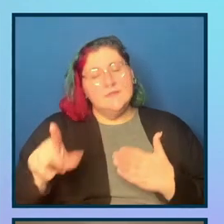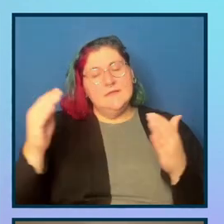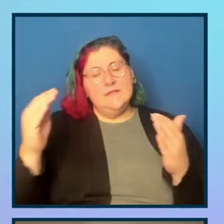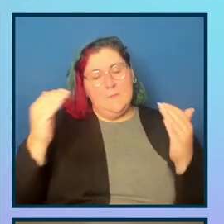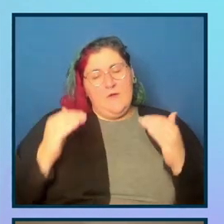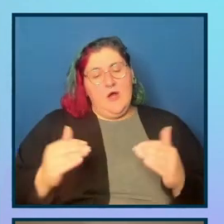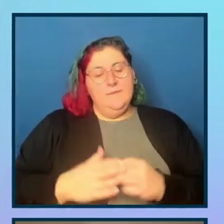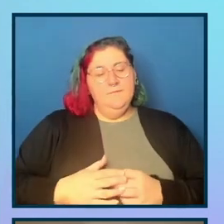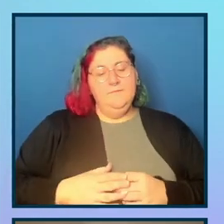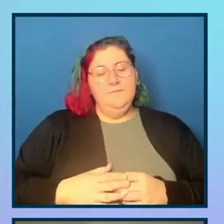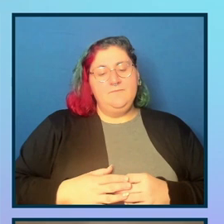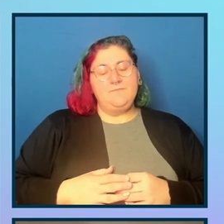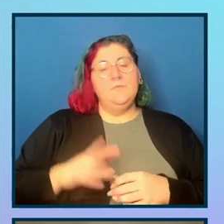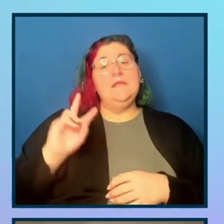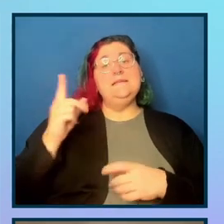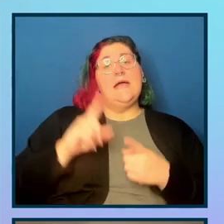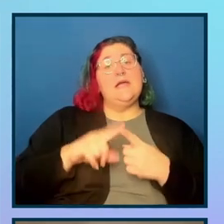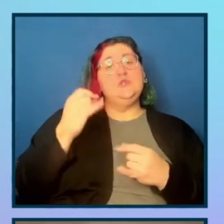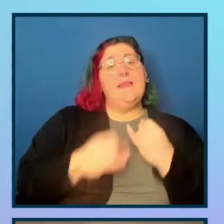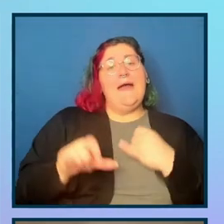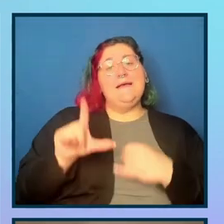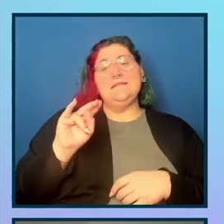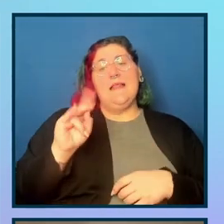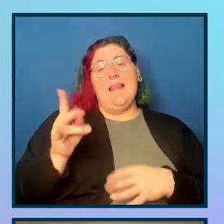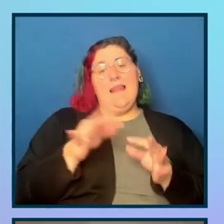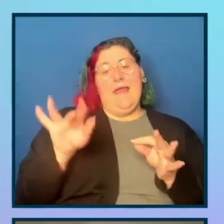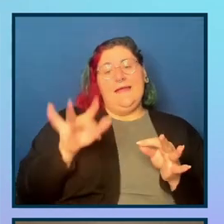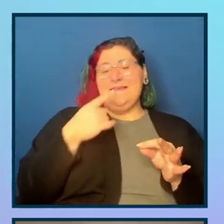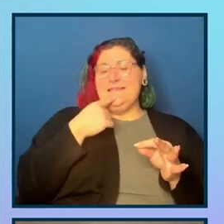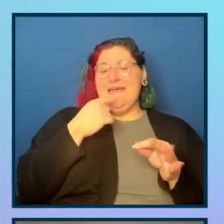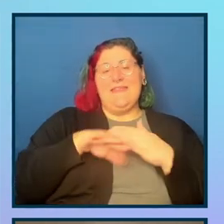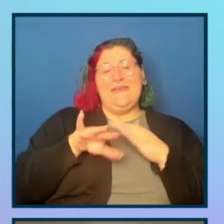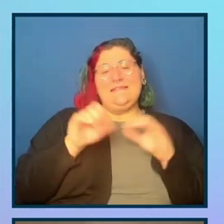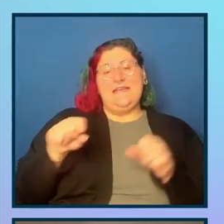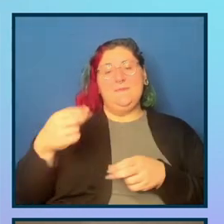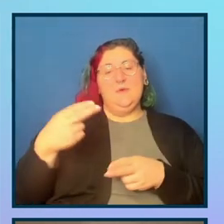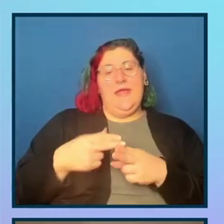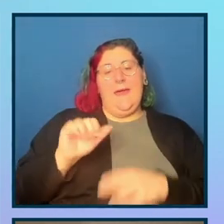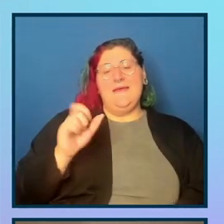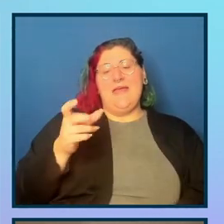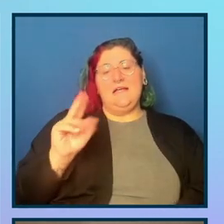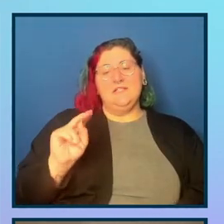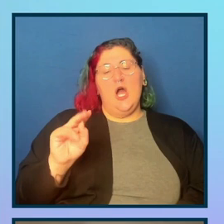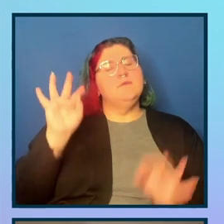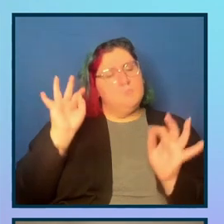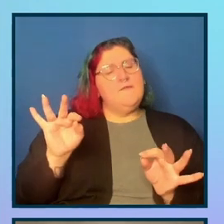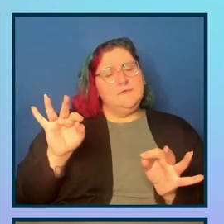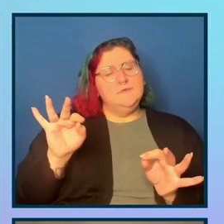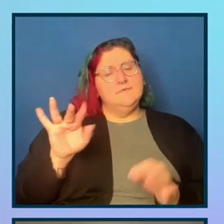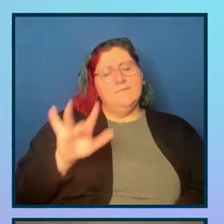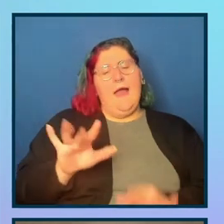last, have ax con link. Um, it's saying the accessible name is ax con. That's perfect. It's actually just a link to the, uh, ax con homepage.